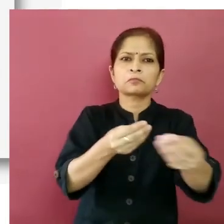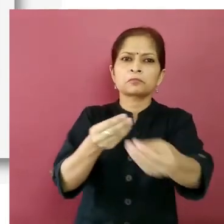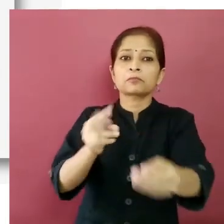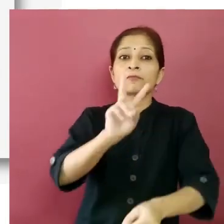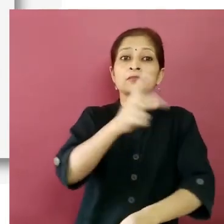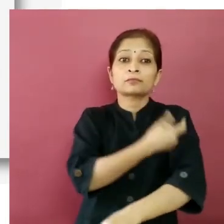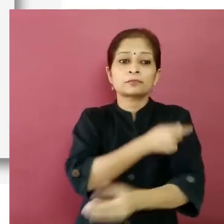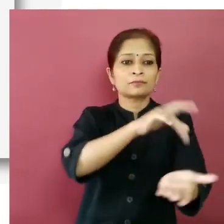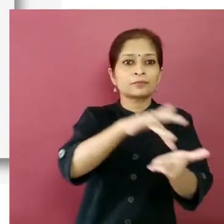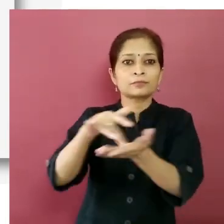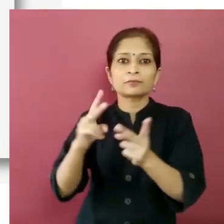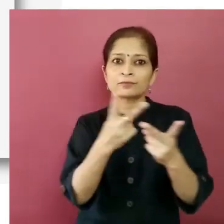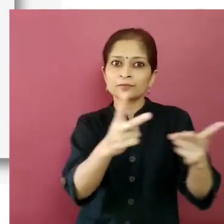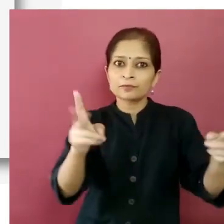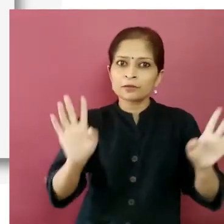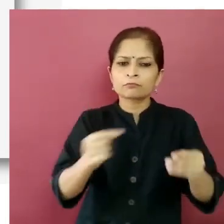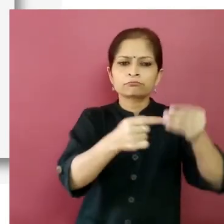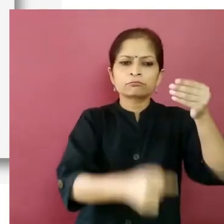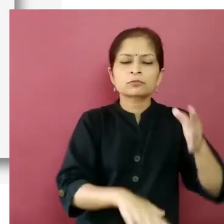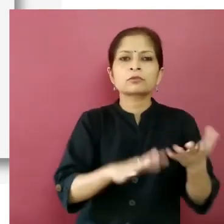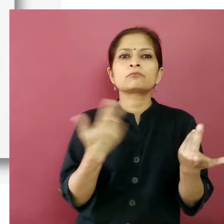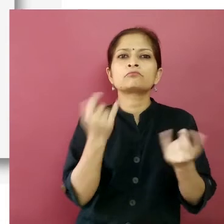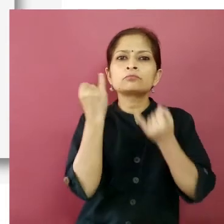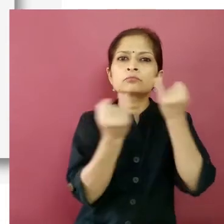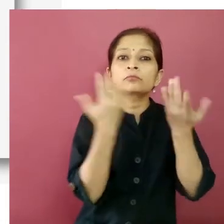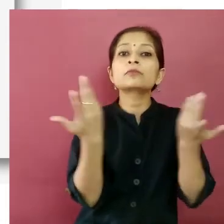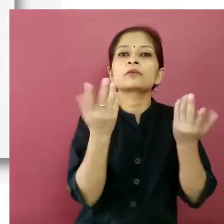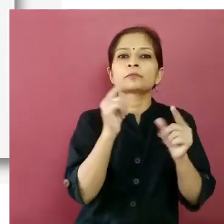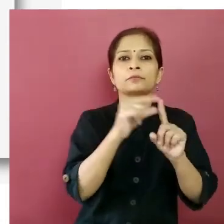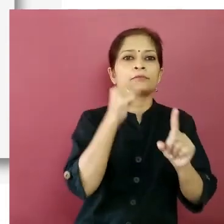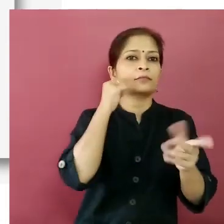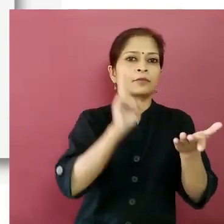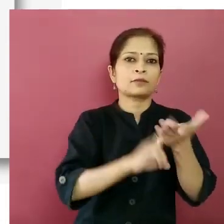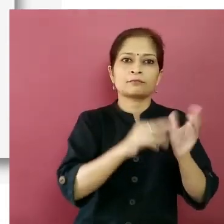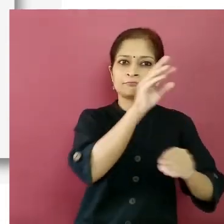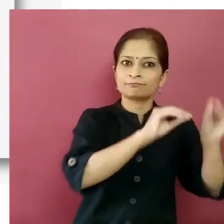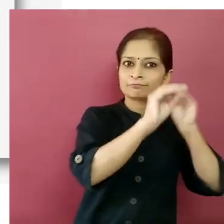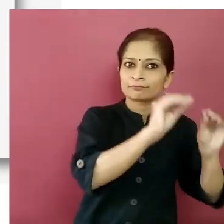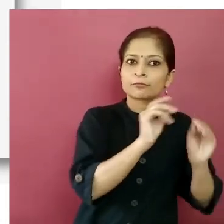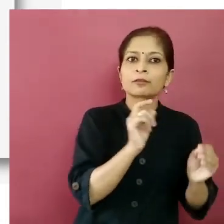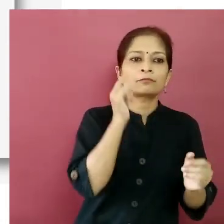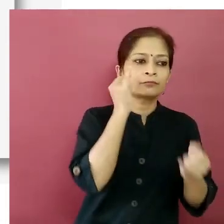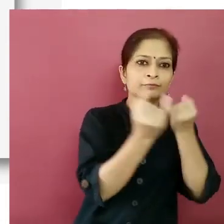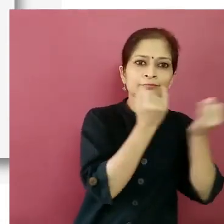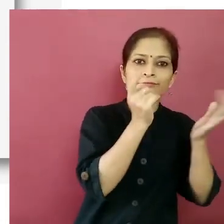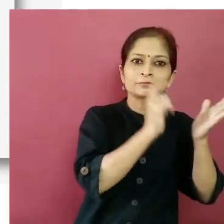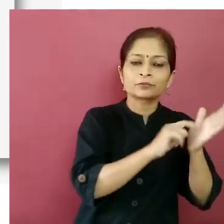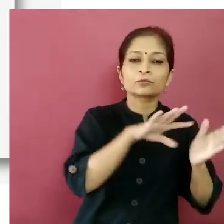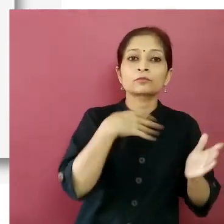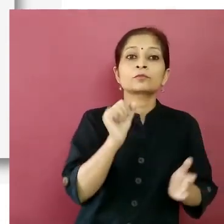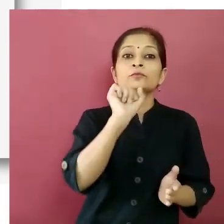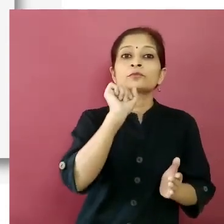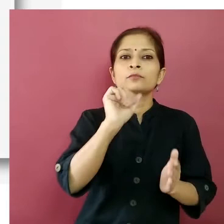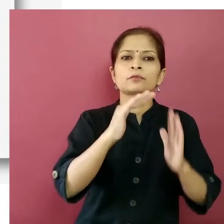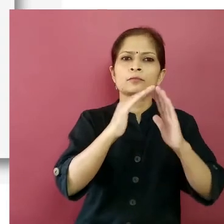code and clicking on search this will show you a list of vaccination centers that are based in and around your pin code